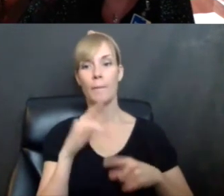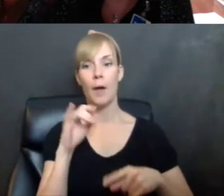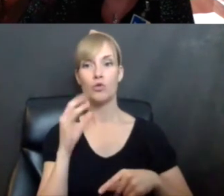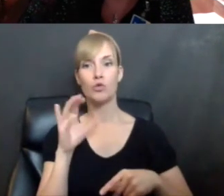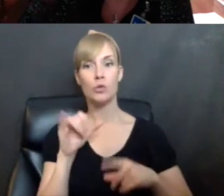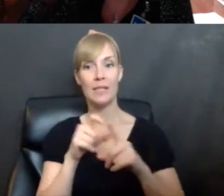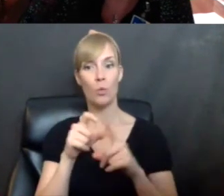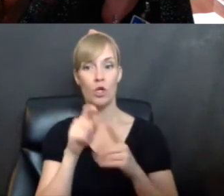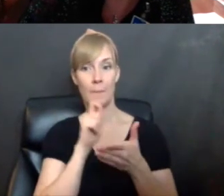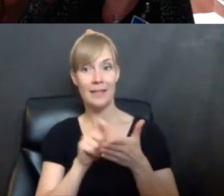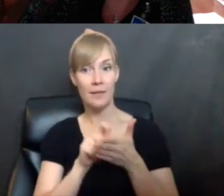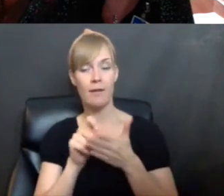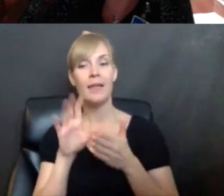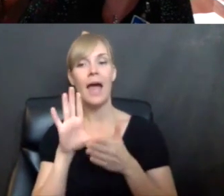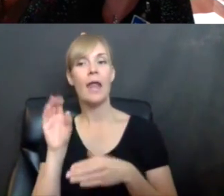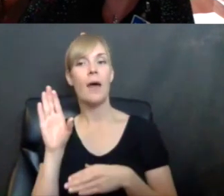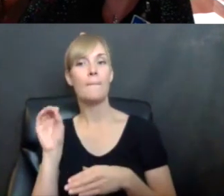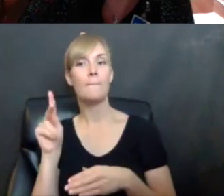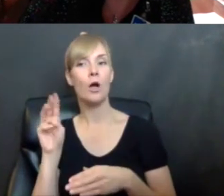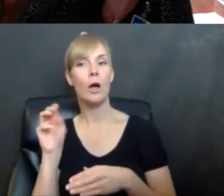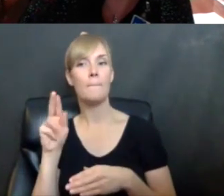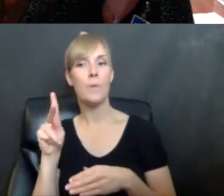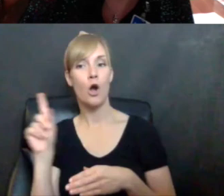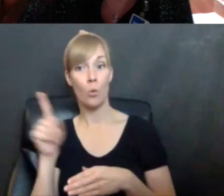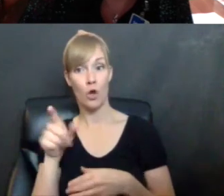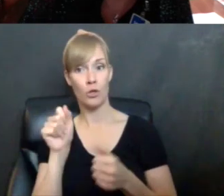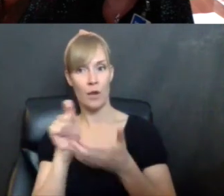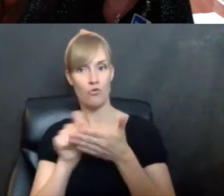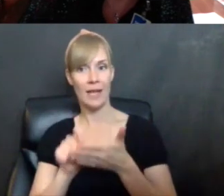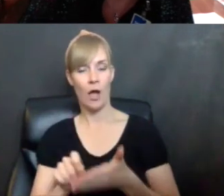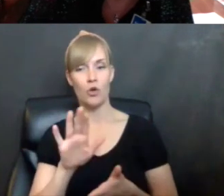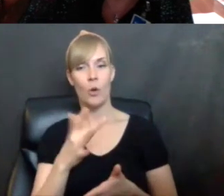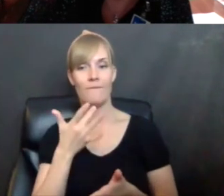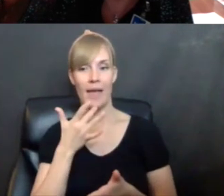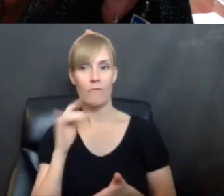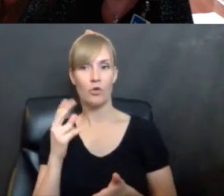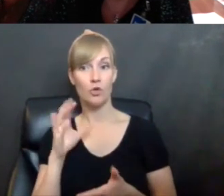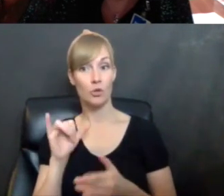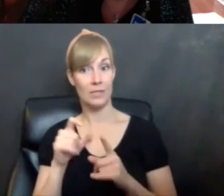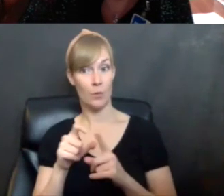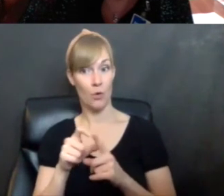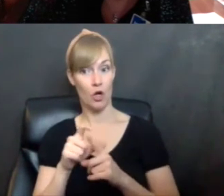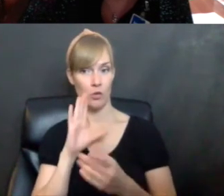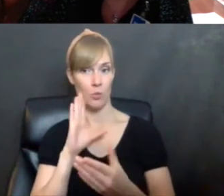and a juicy bookmark where you can write down your favorite juicy words on there. Oh, that's great. So congratulations.